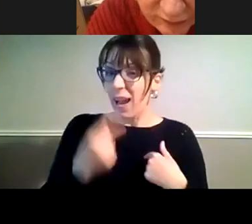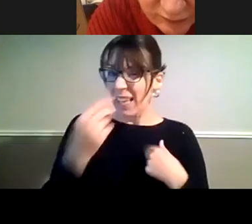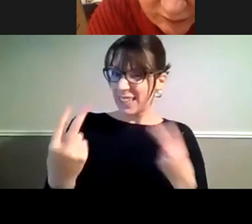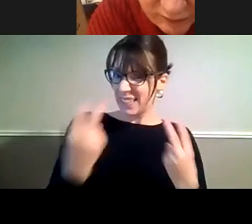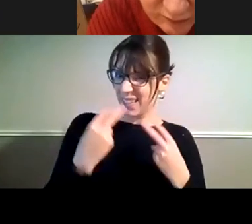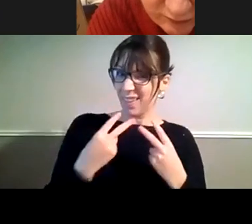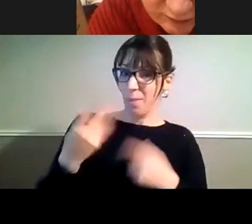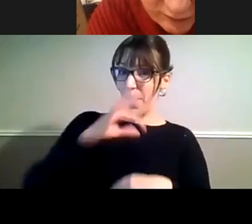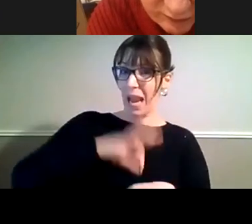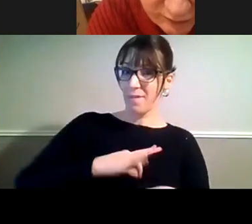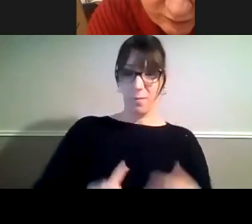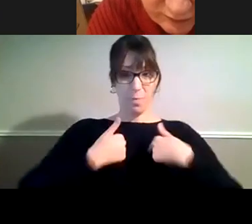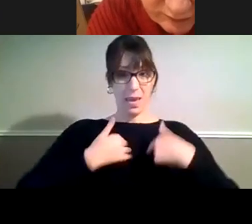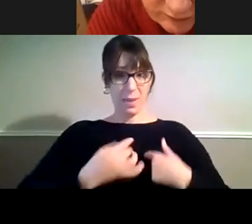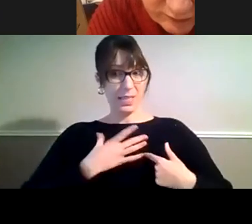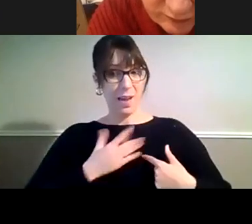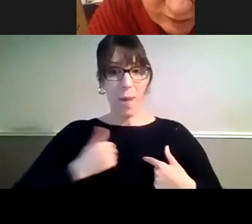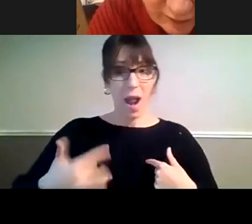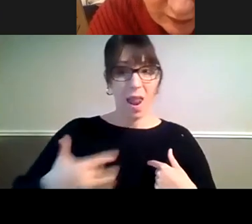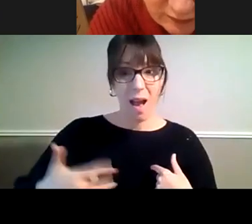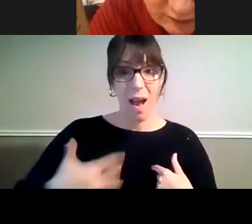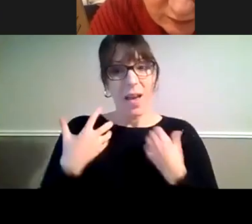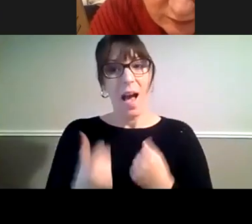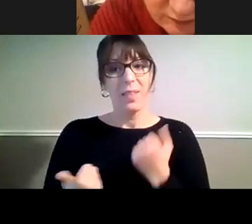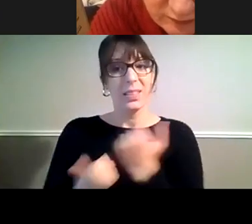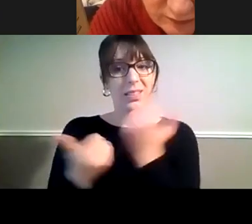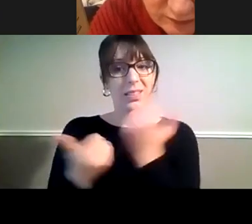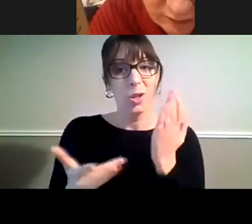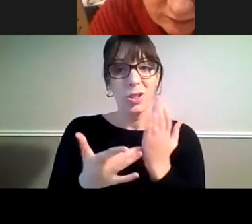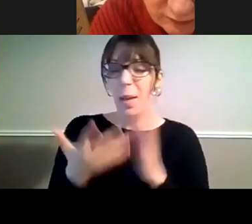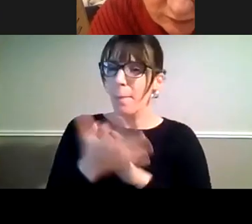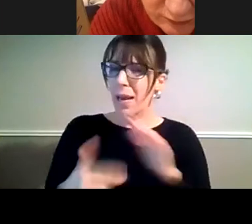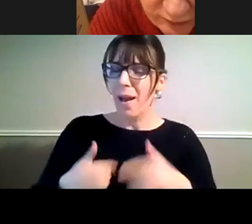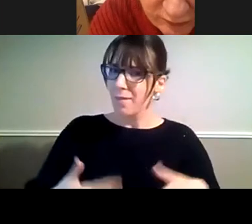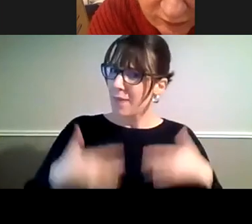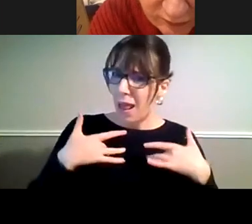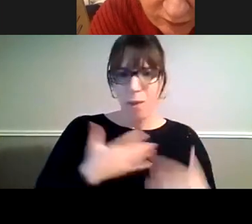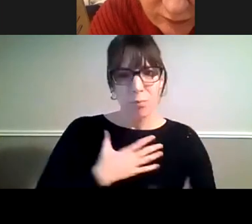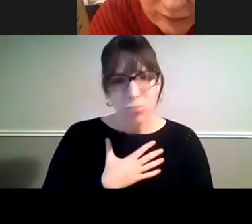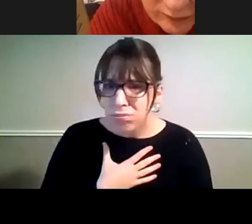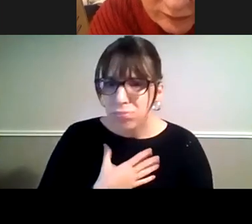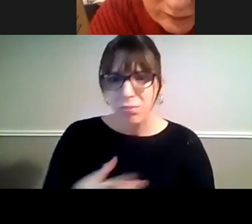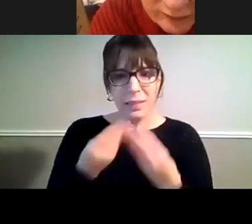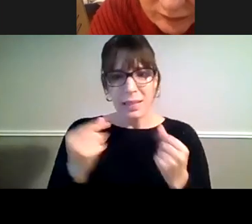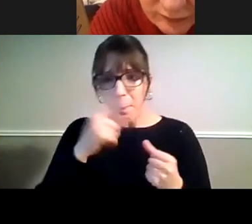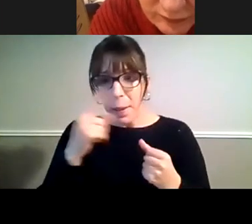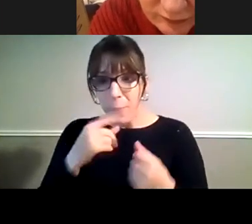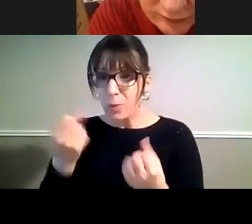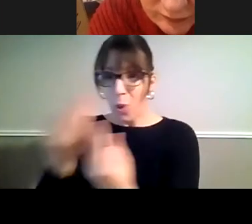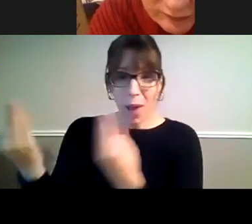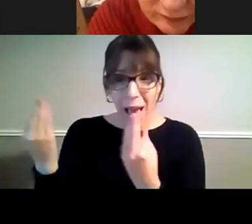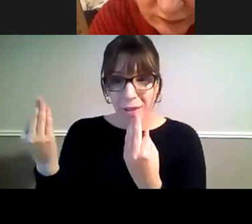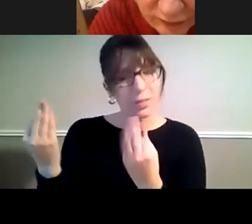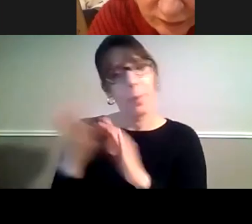you know, help achieve for others, I just find it really heartbreaking that it's just not, you know, an even and fair system.